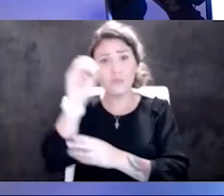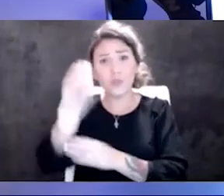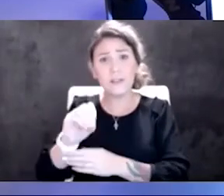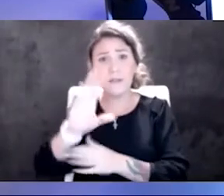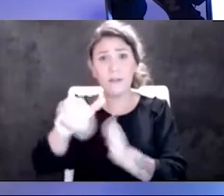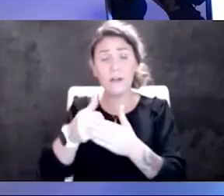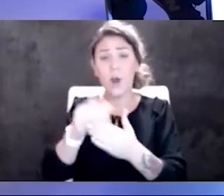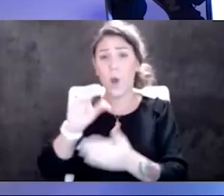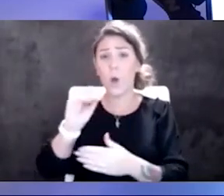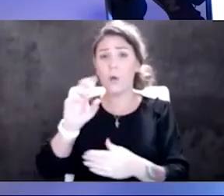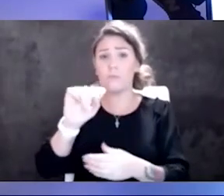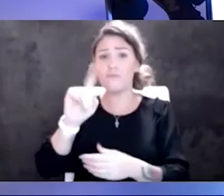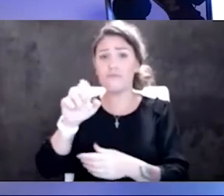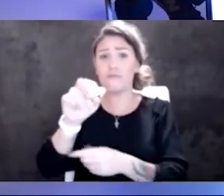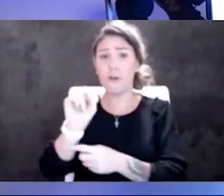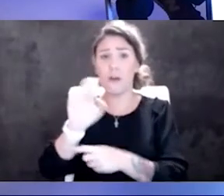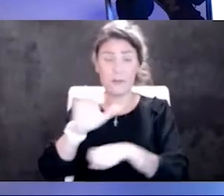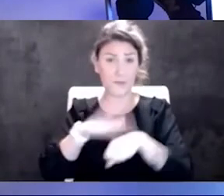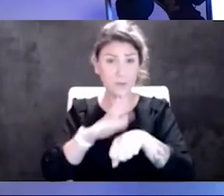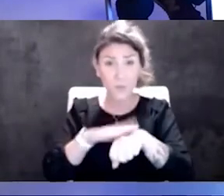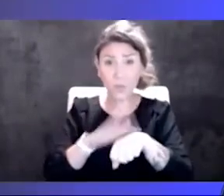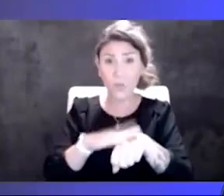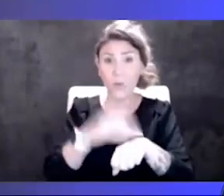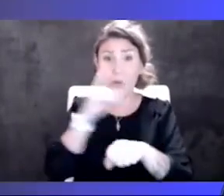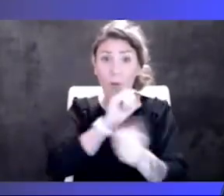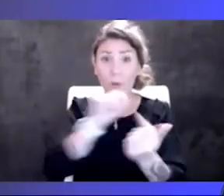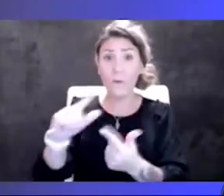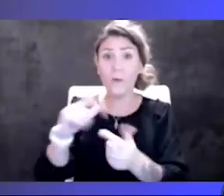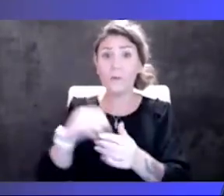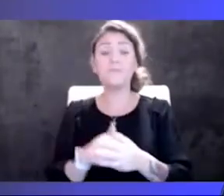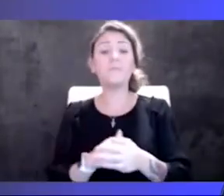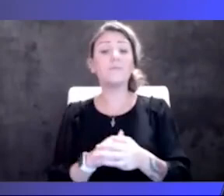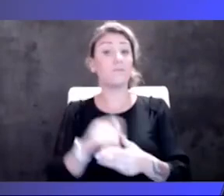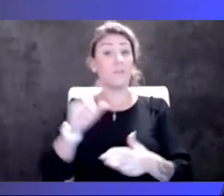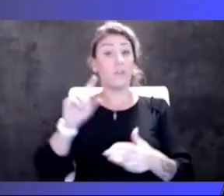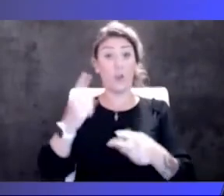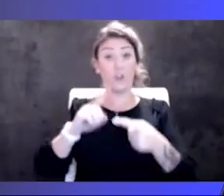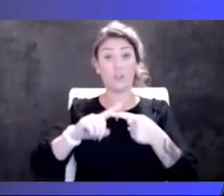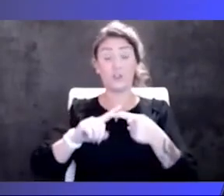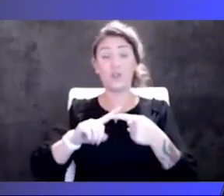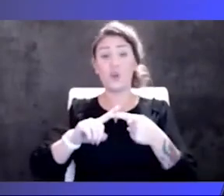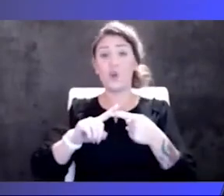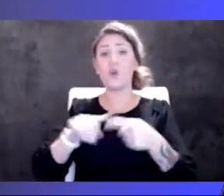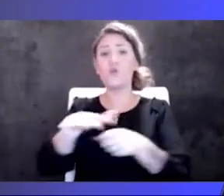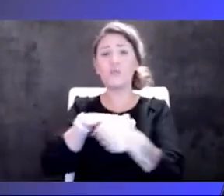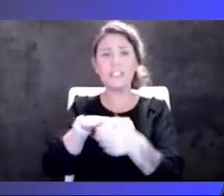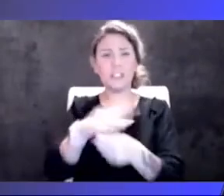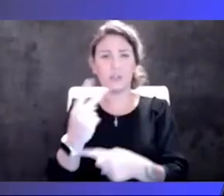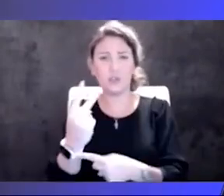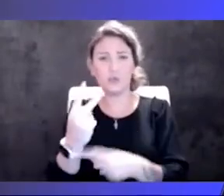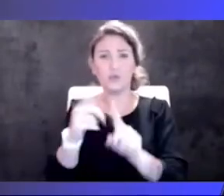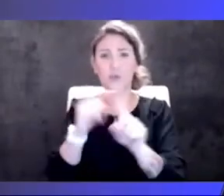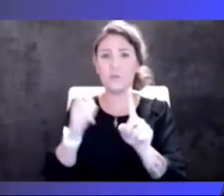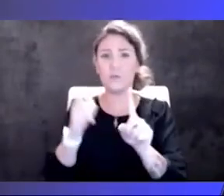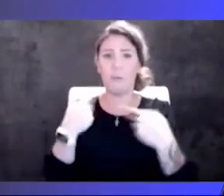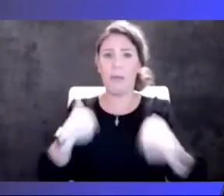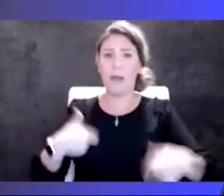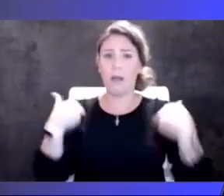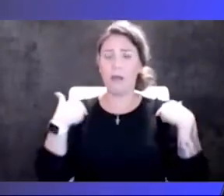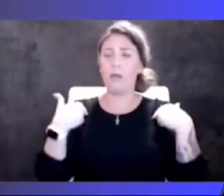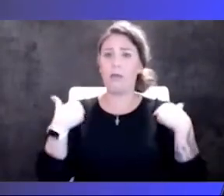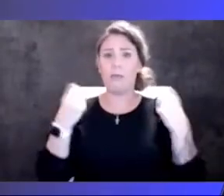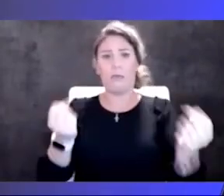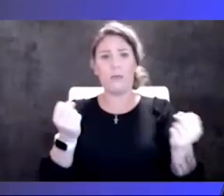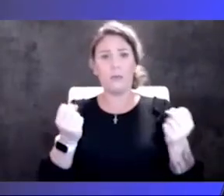That is a warning sign to us all. So first, Region 2. So from a health and human services perspective, the country